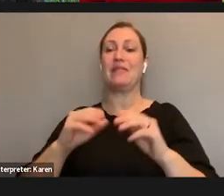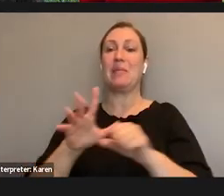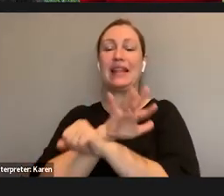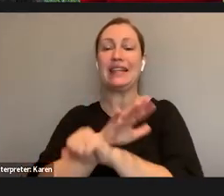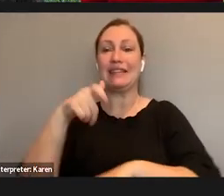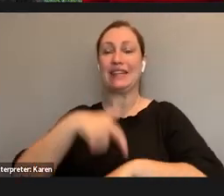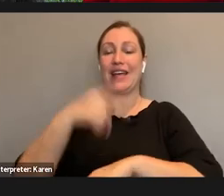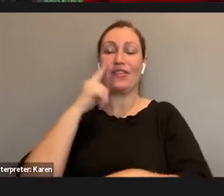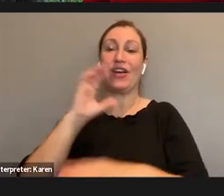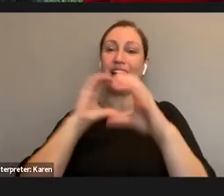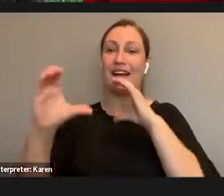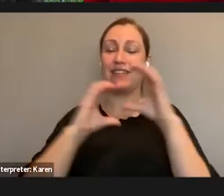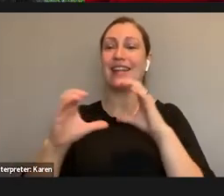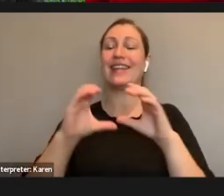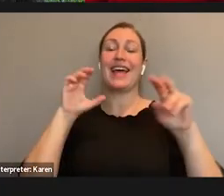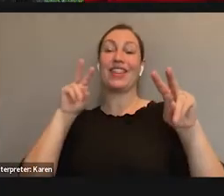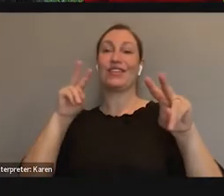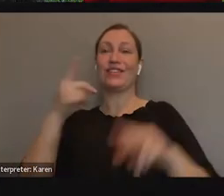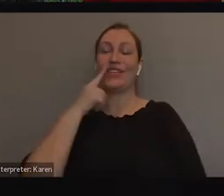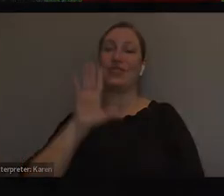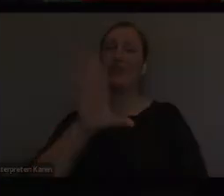And I look forward to your questions.